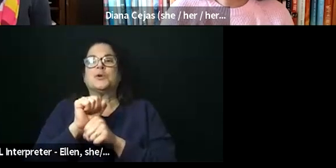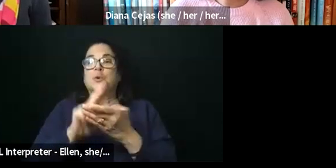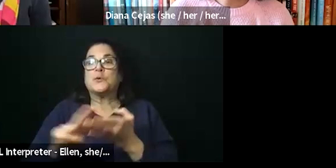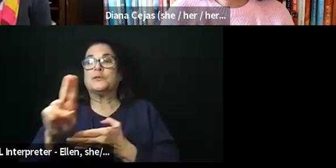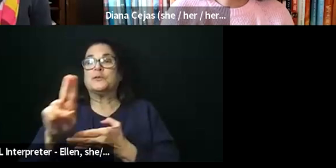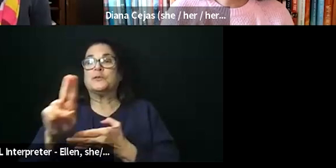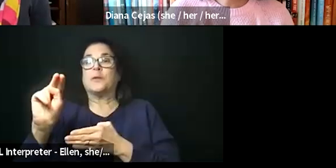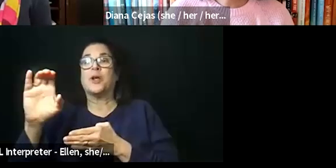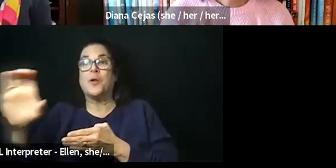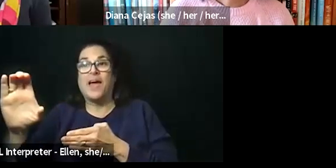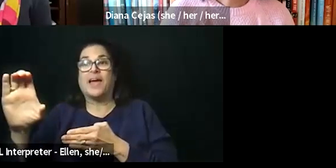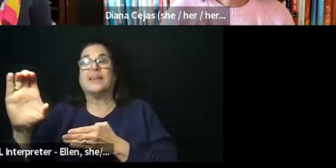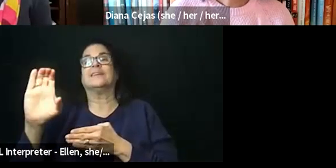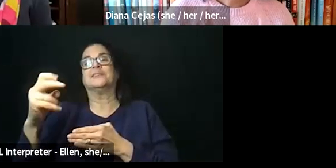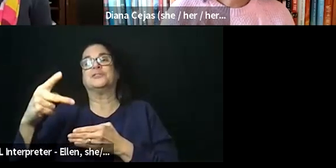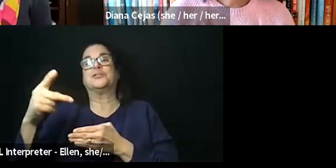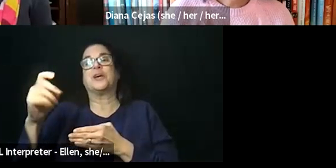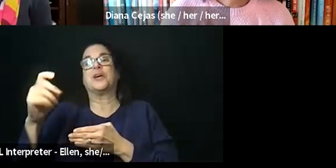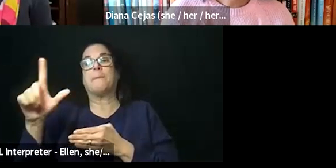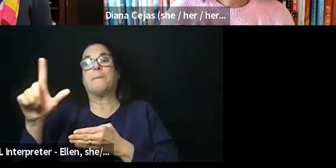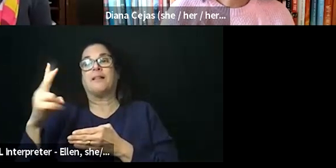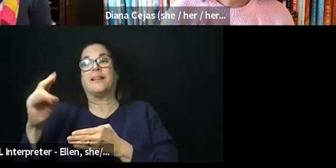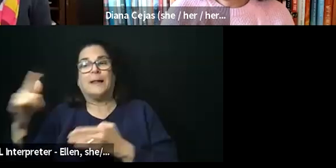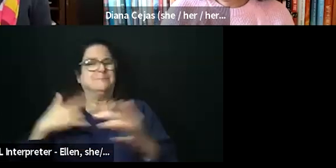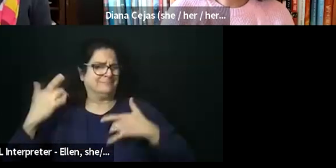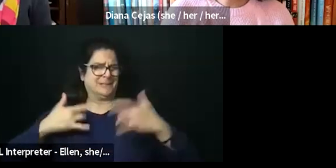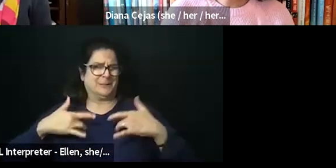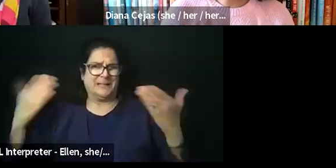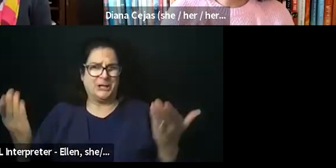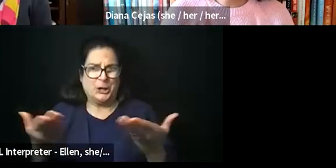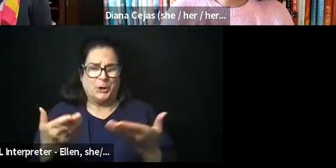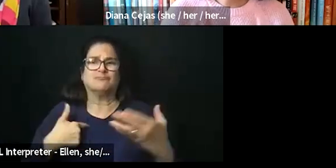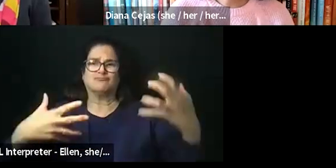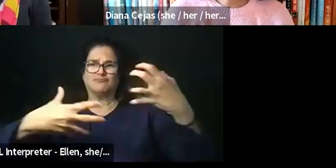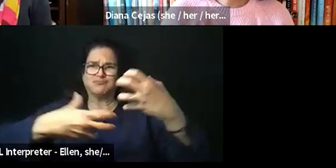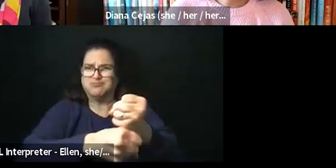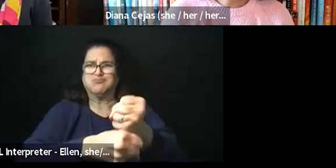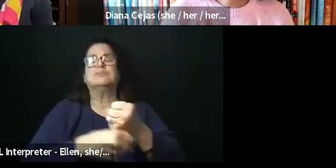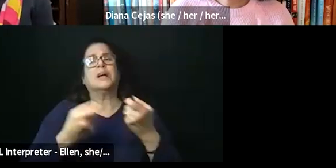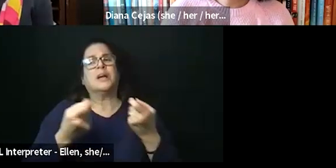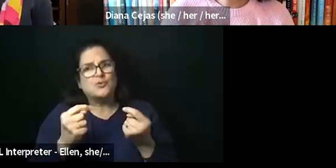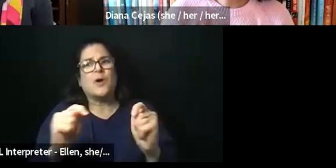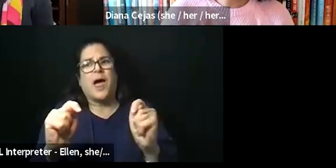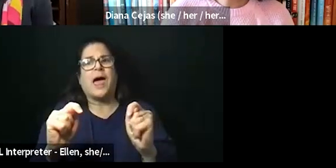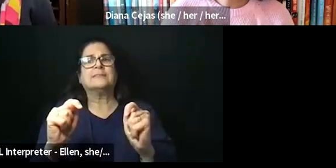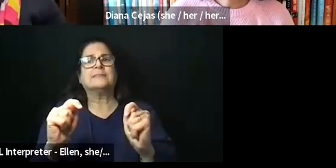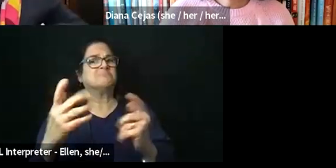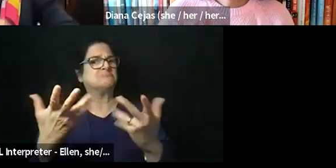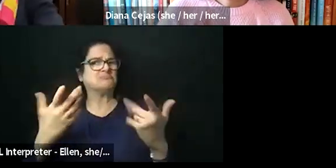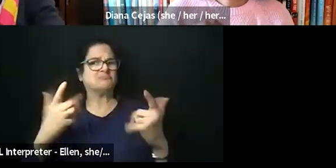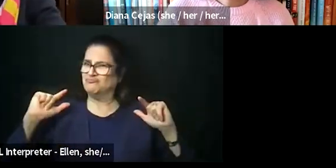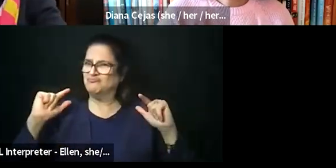excited to be here. And I think I'll keep it short and try to ask our panelists if they'd like to start introducing themselves.